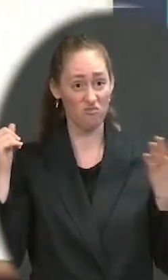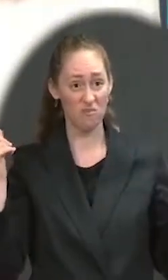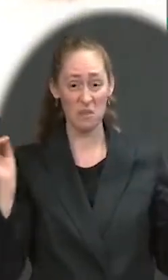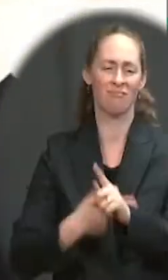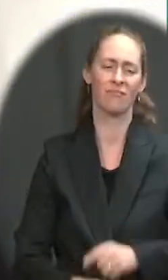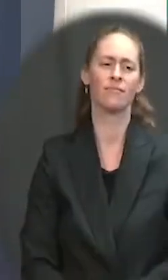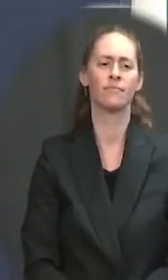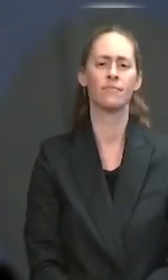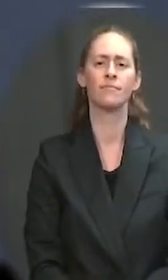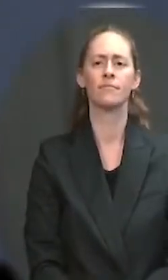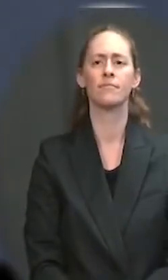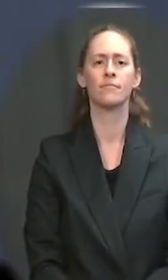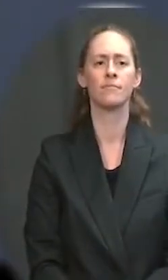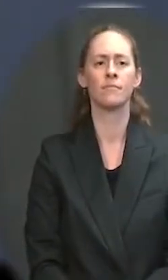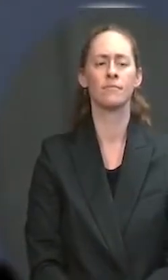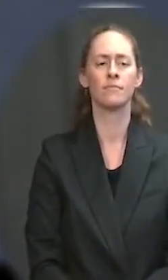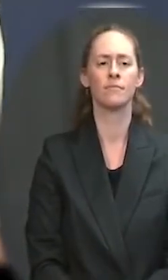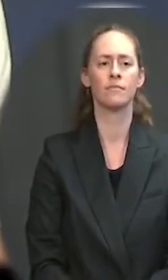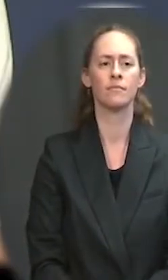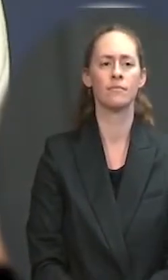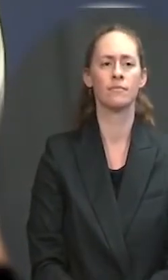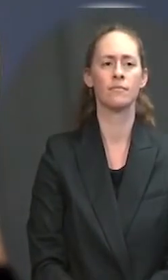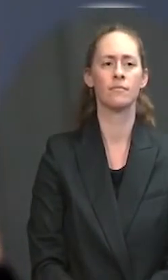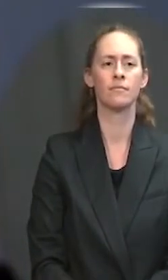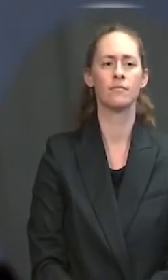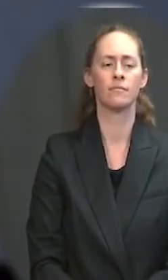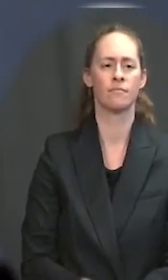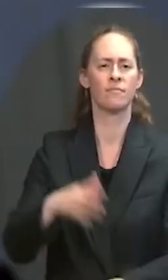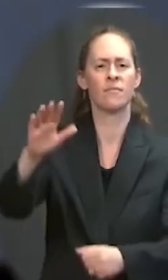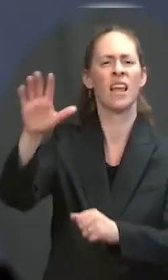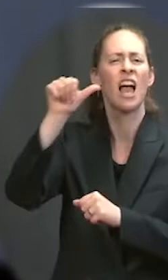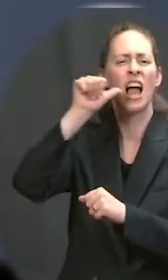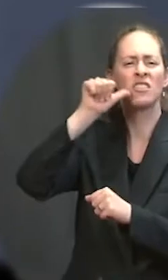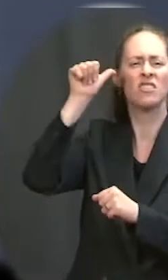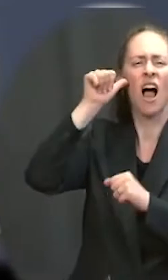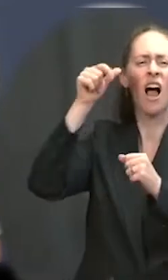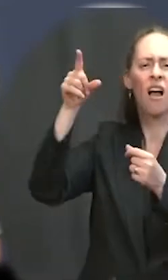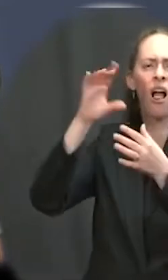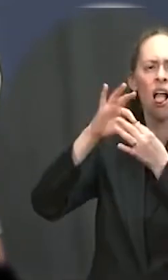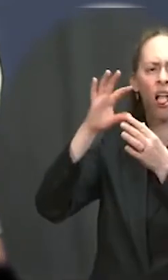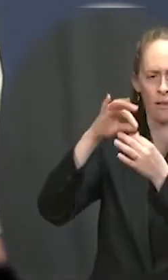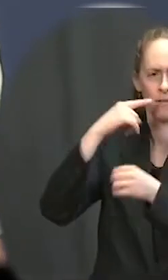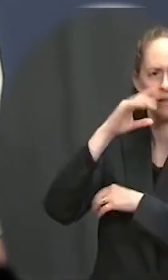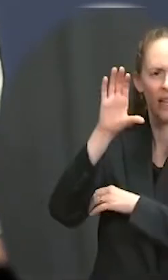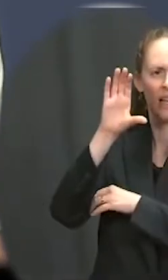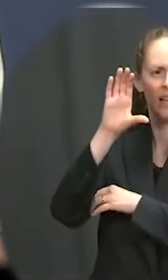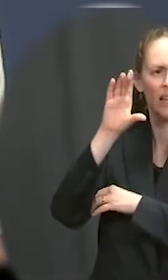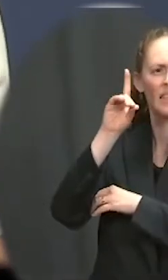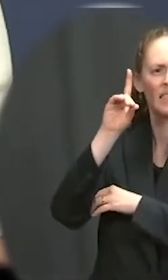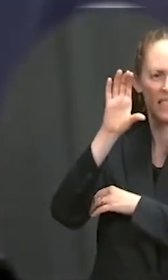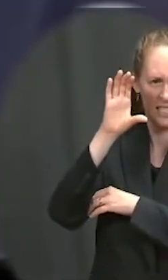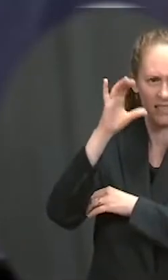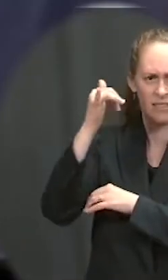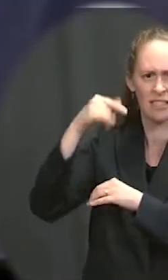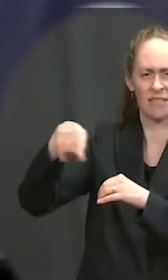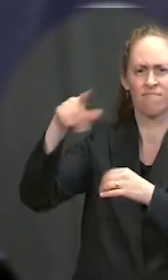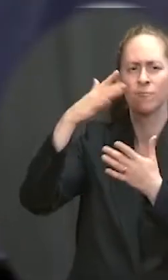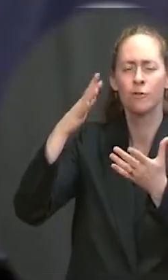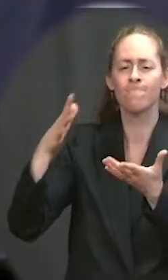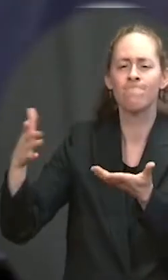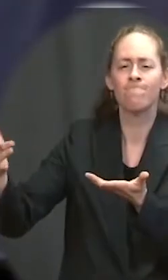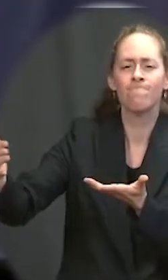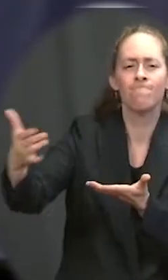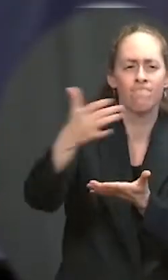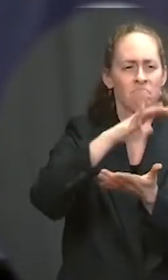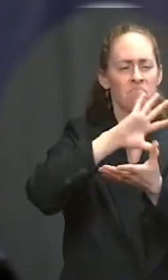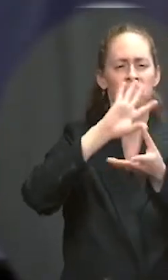Amendment rights. Yesterday you said that the CDC engaged with around 50 stakeholders when coming up with these guidelines for reopening schools. So in addition